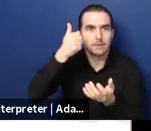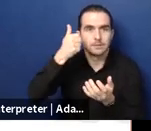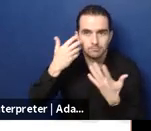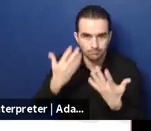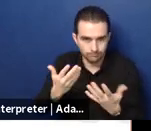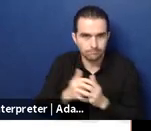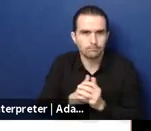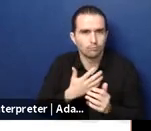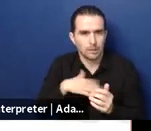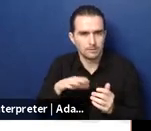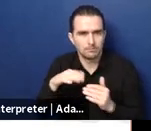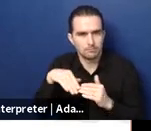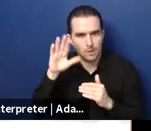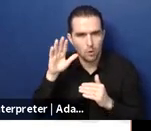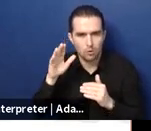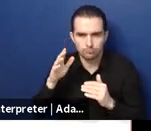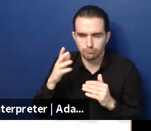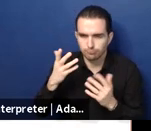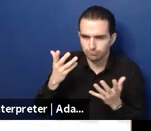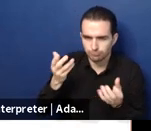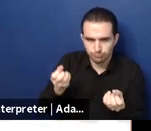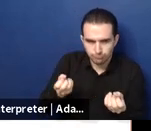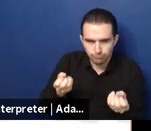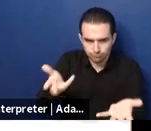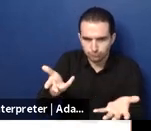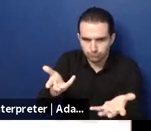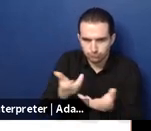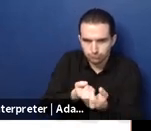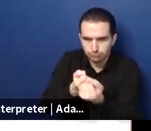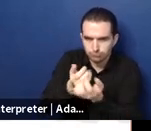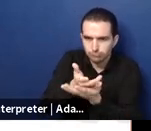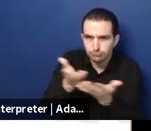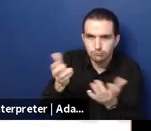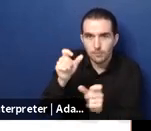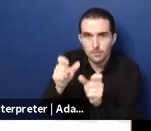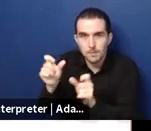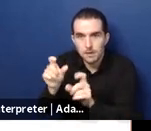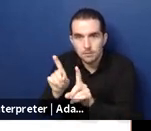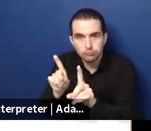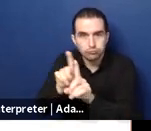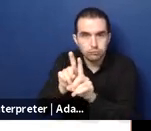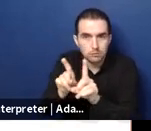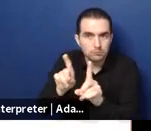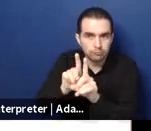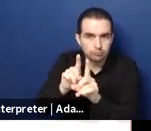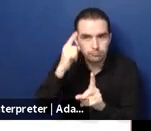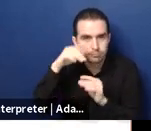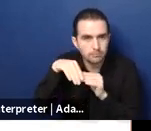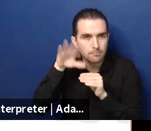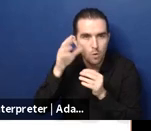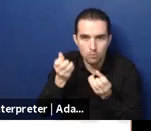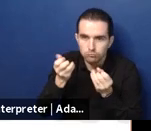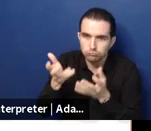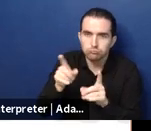sound too ambitious for us considering uh our i mean the status of thailand which is the mid upper